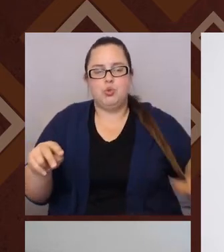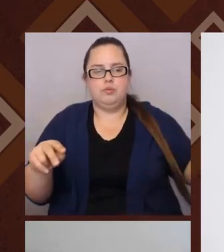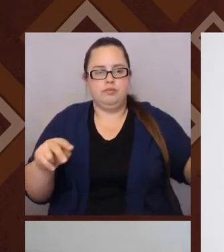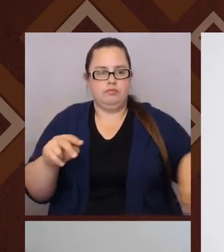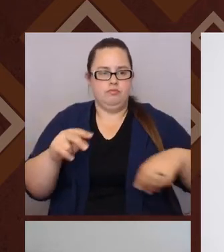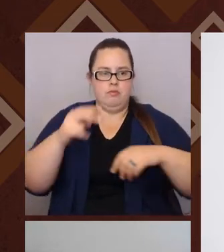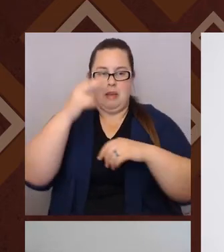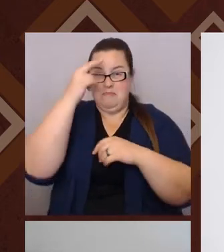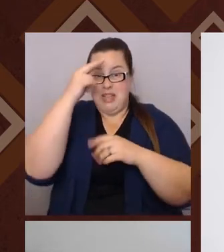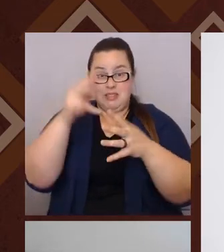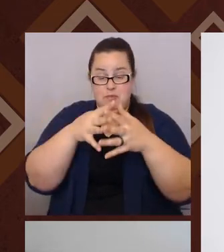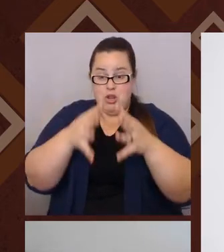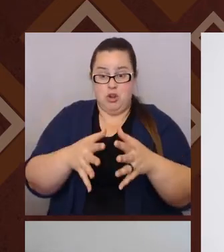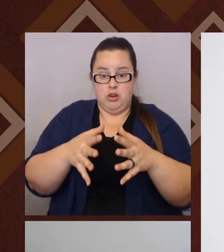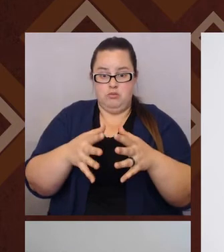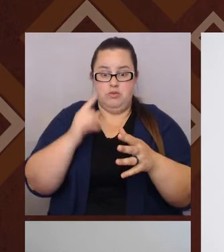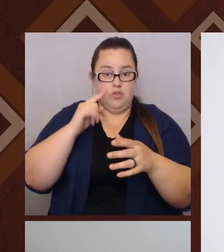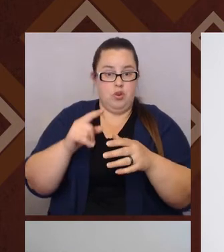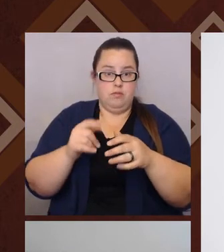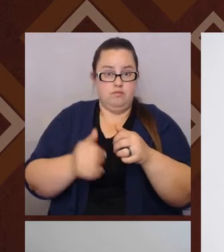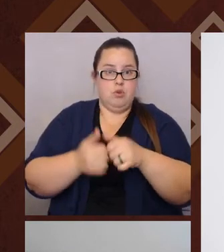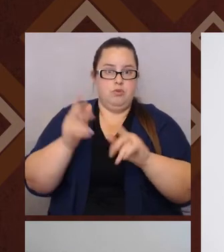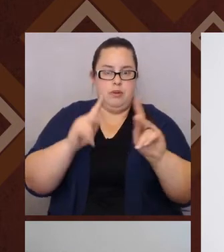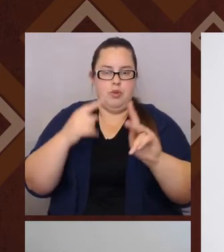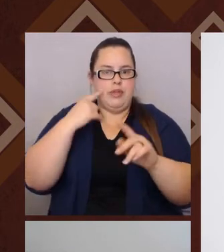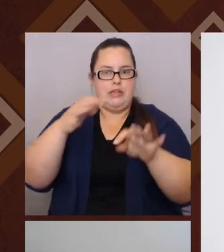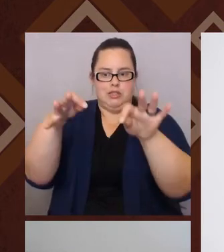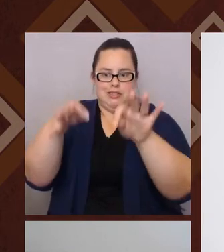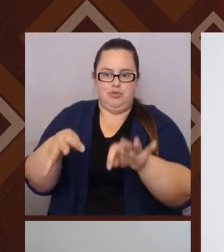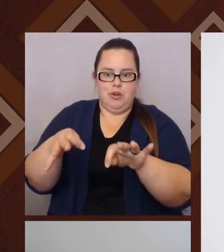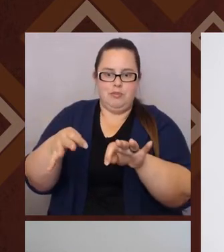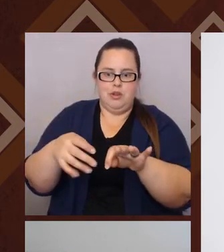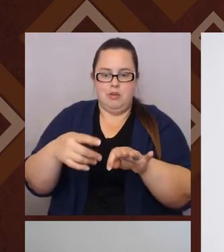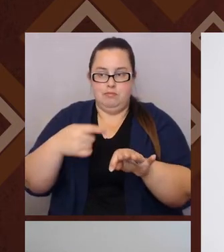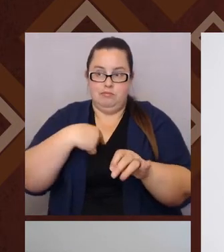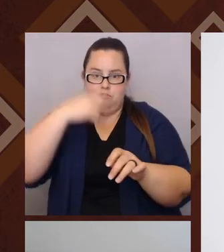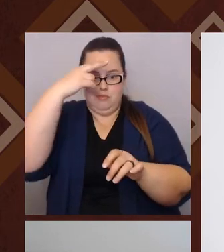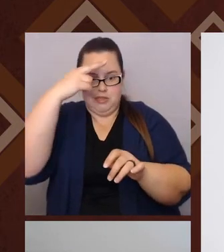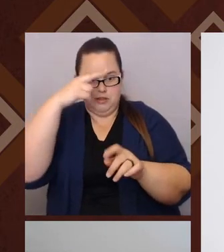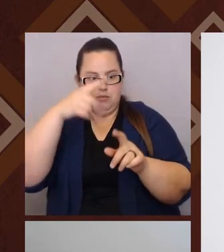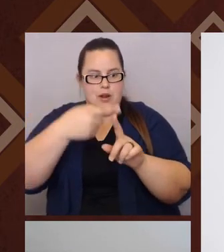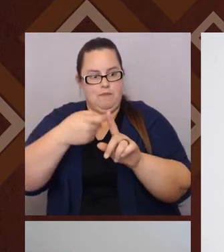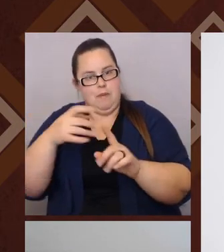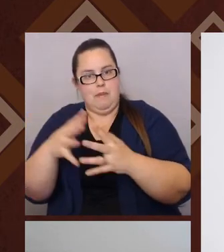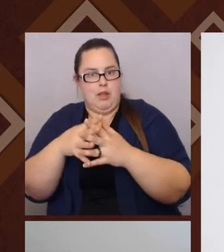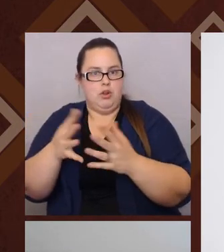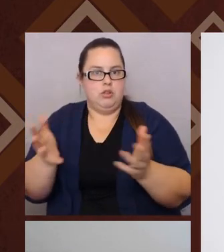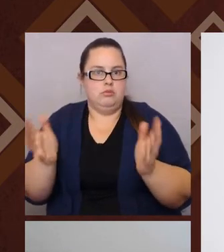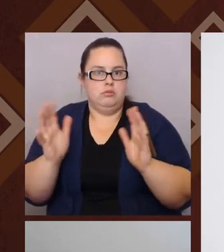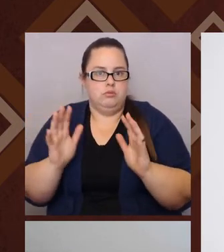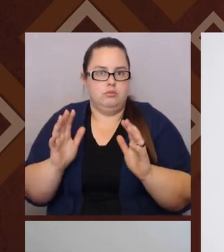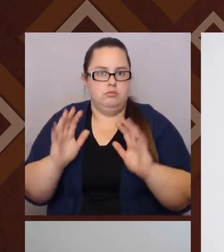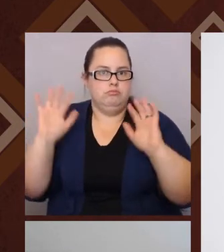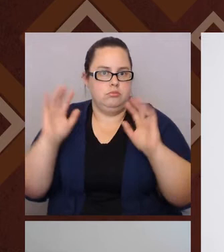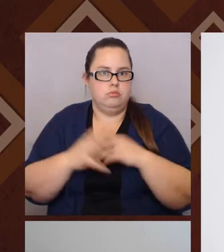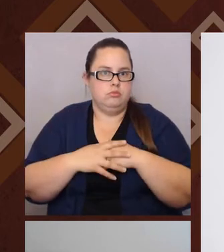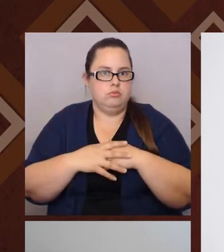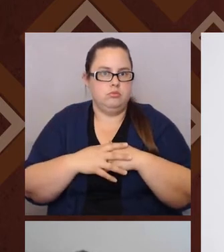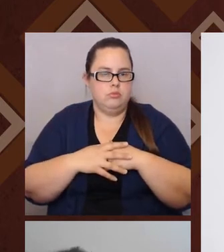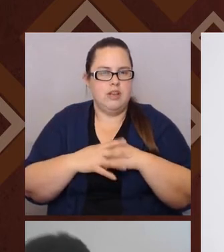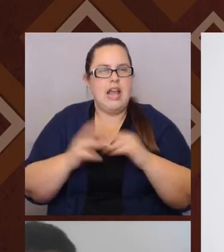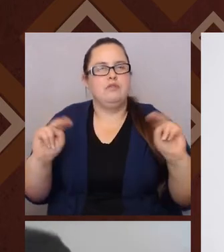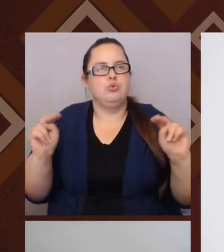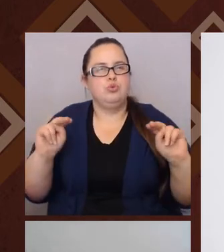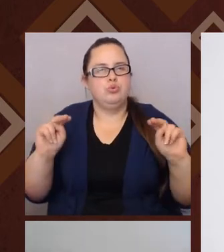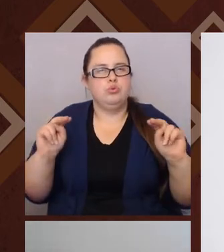to most people sounds like a, just a descriptor of I'm a Mexican and I'm from America. It's, it seemed, it's, it's kind of neutral,